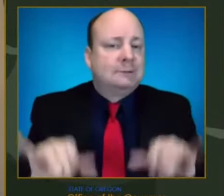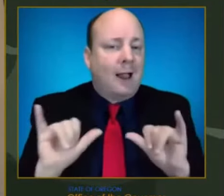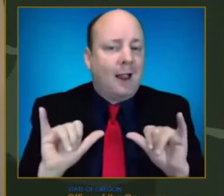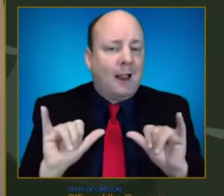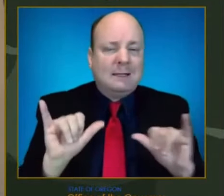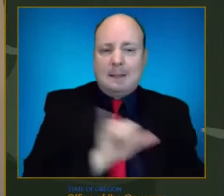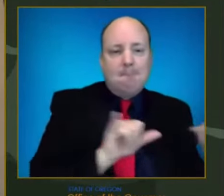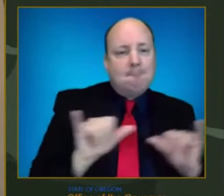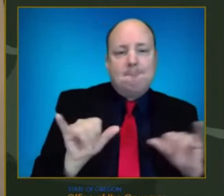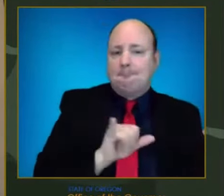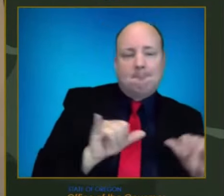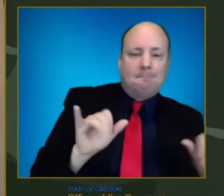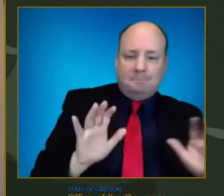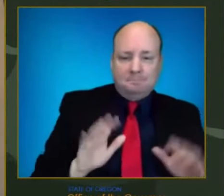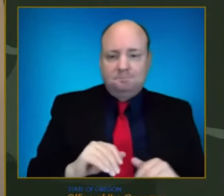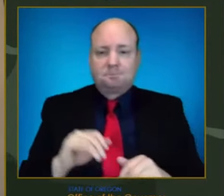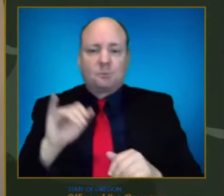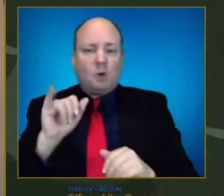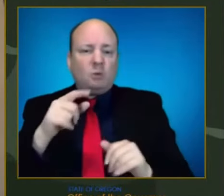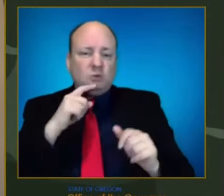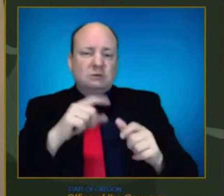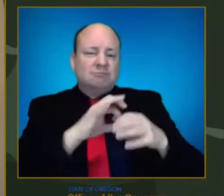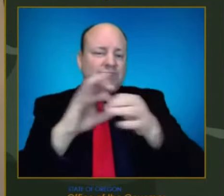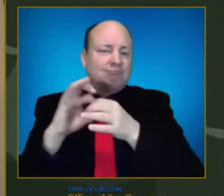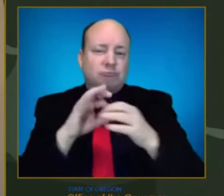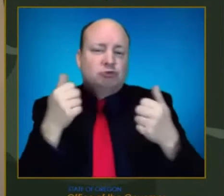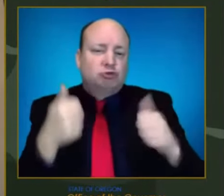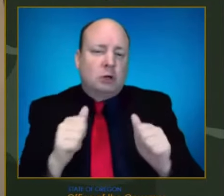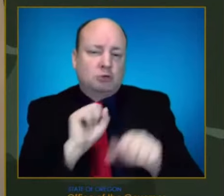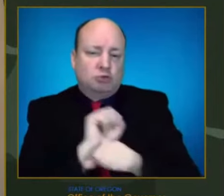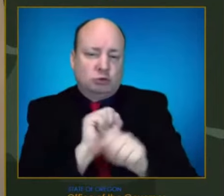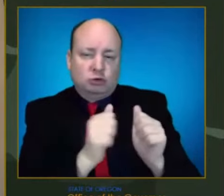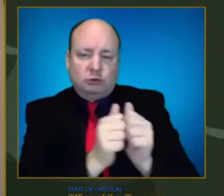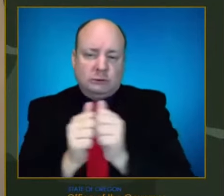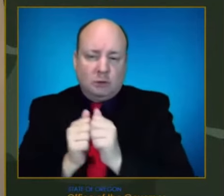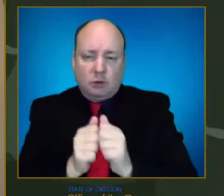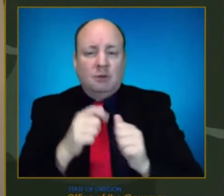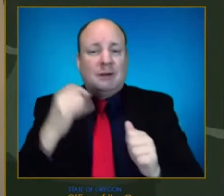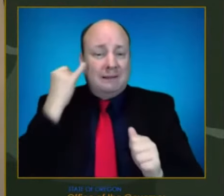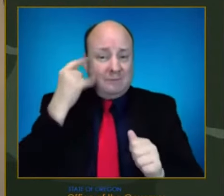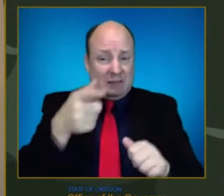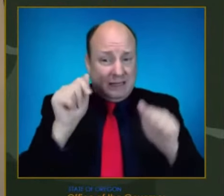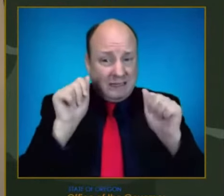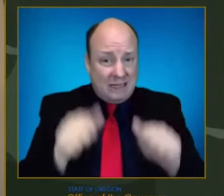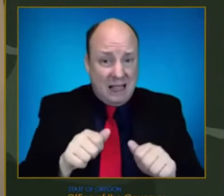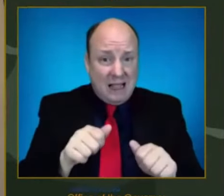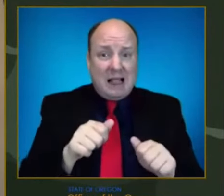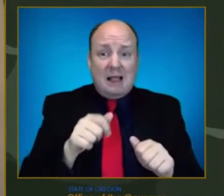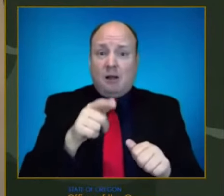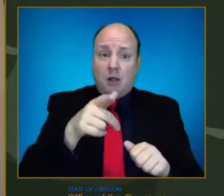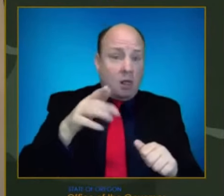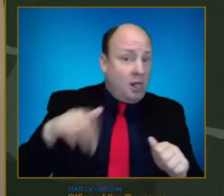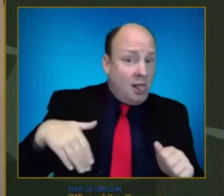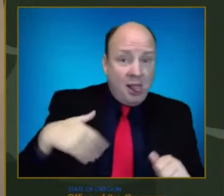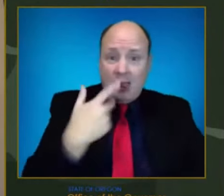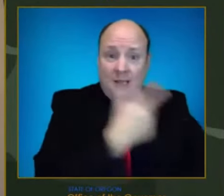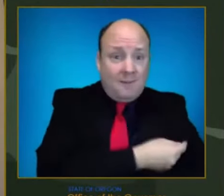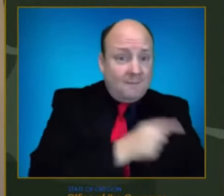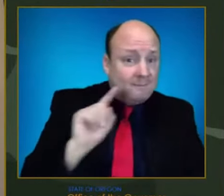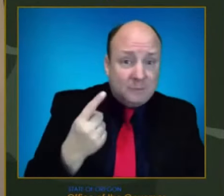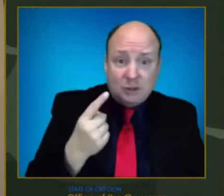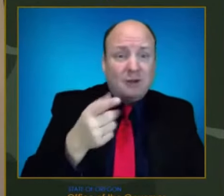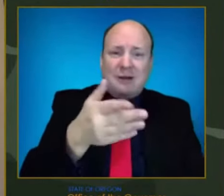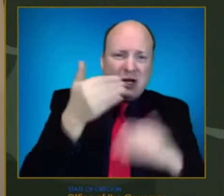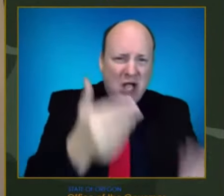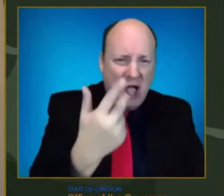Get your vaccine, first dose, second dose, or booster dose as soon as you're eligible, and you'll do a great job towards protecting yourself, your